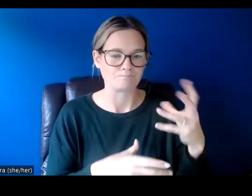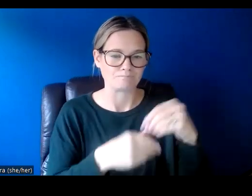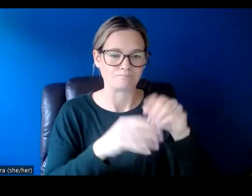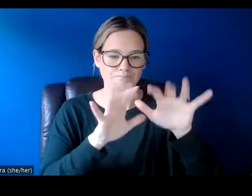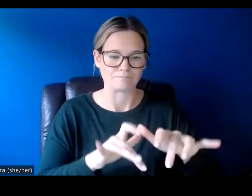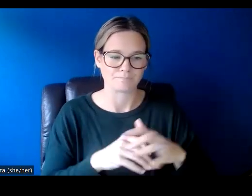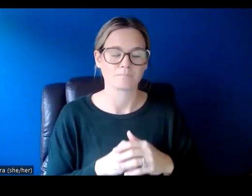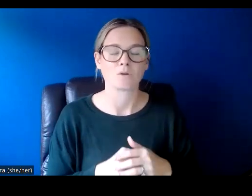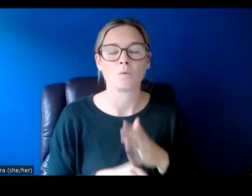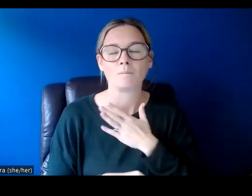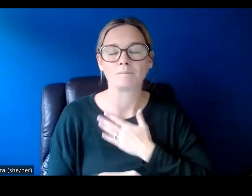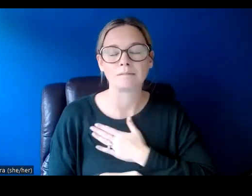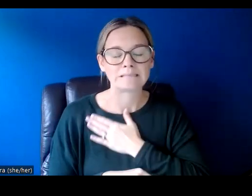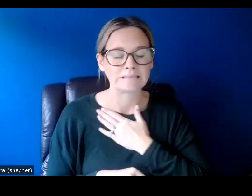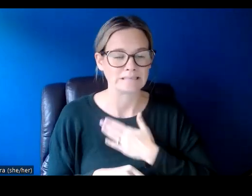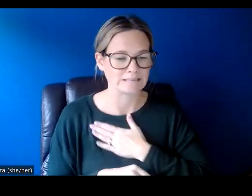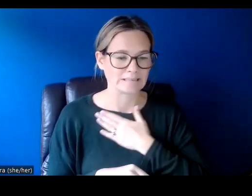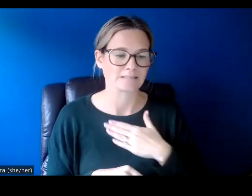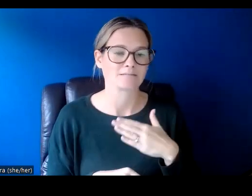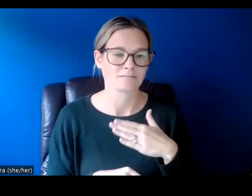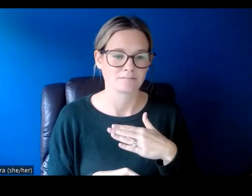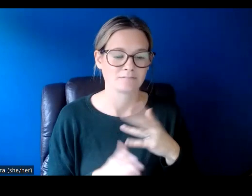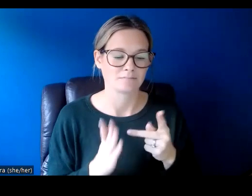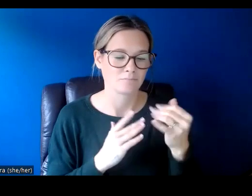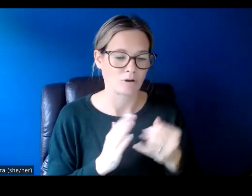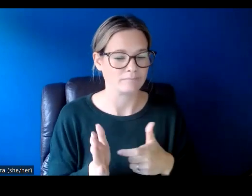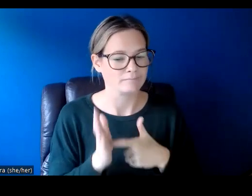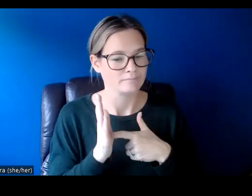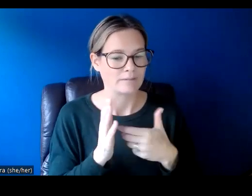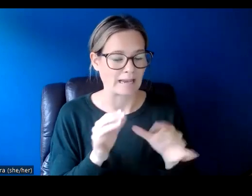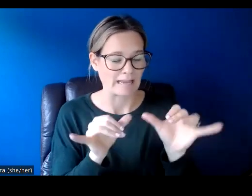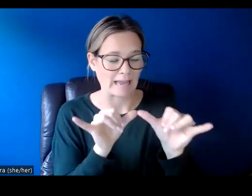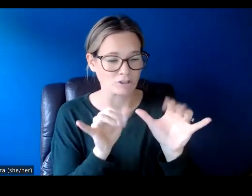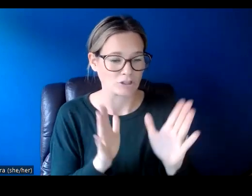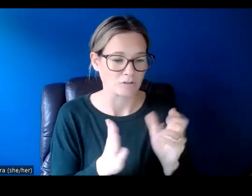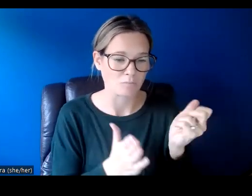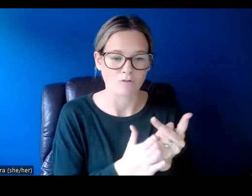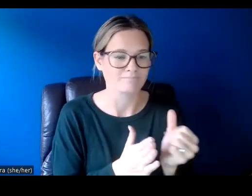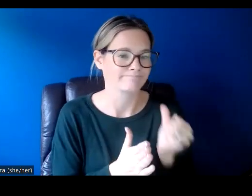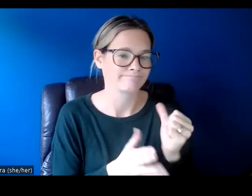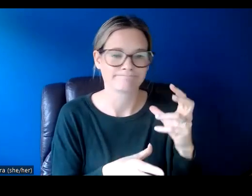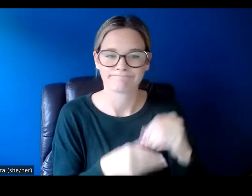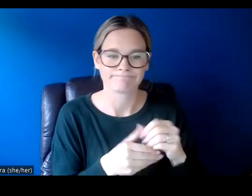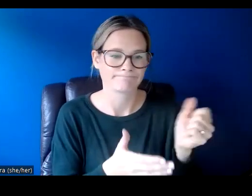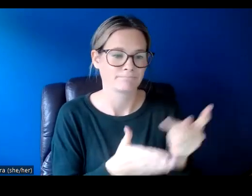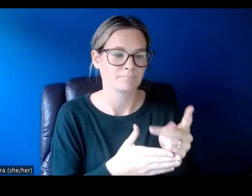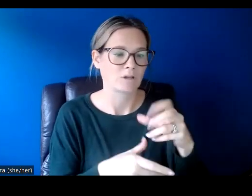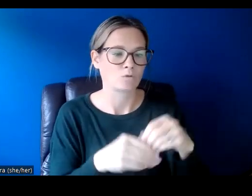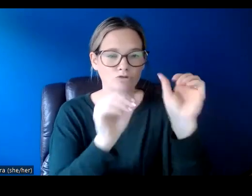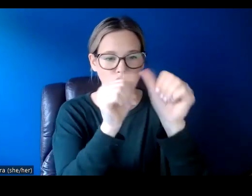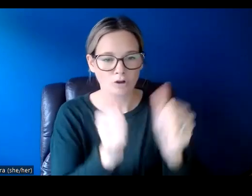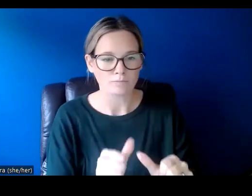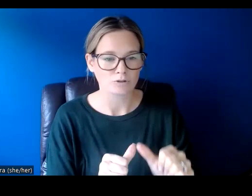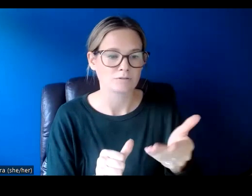And please note, as I mentioned earlier, projects that require engineering approvals will not be considered, including sculptures and